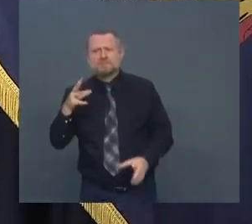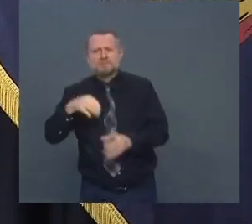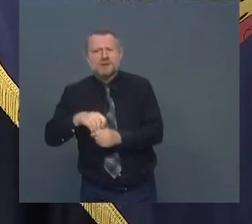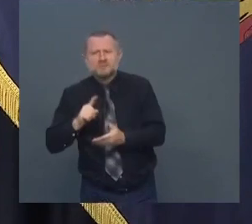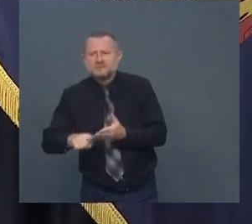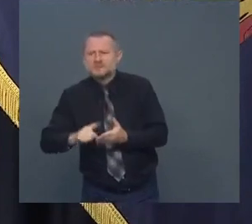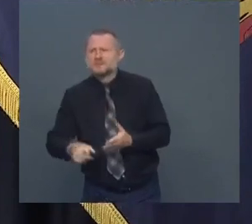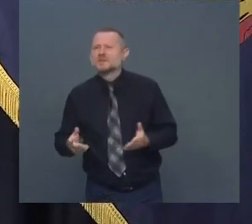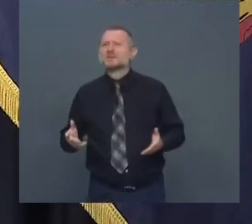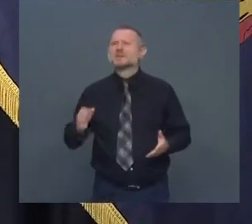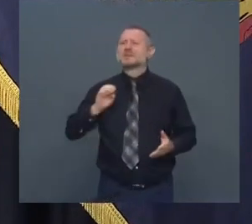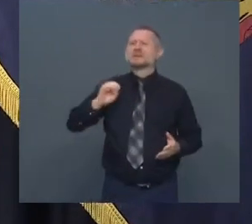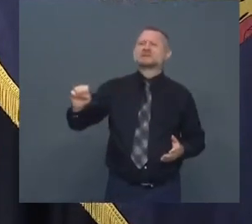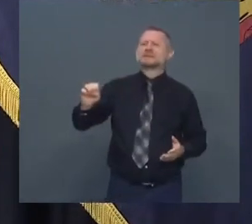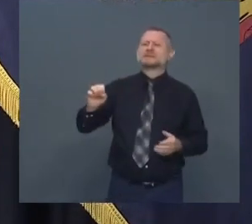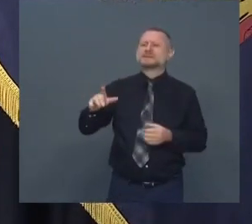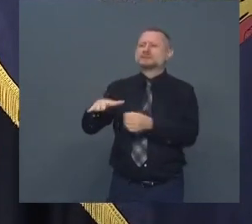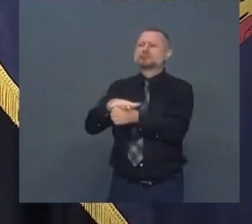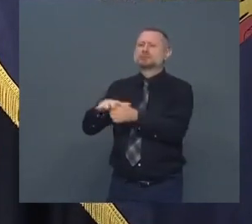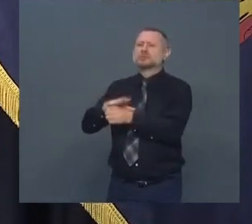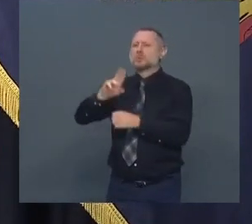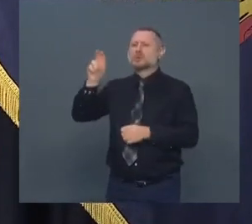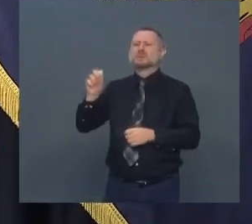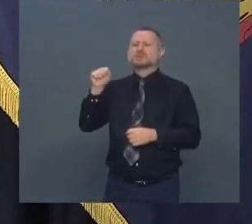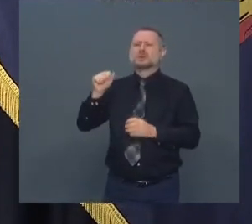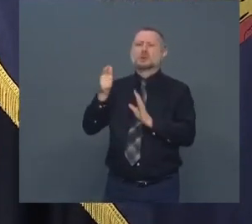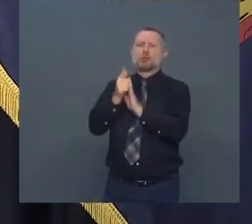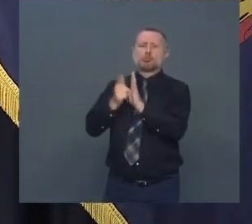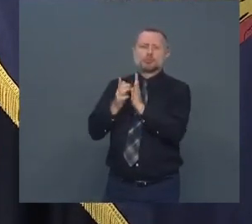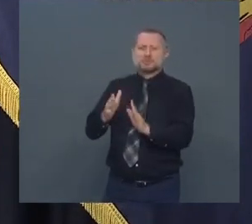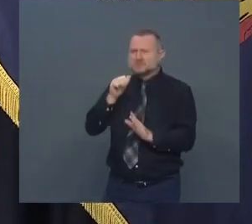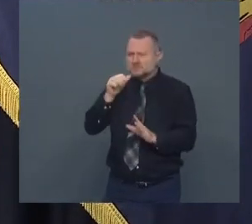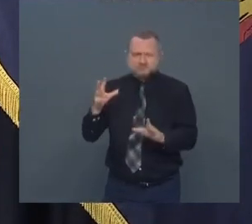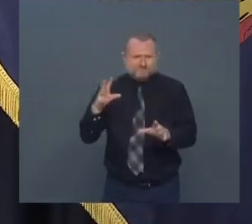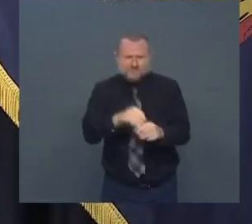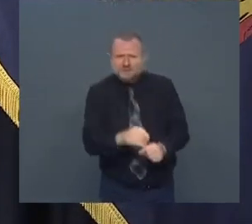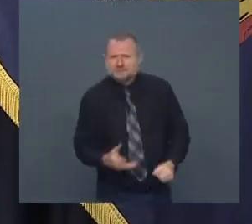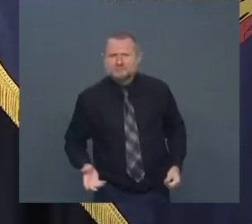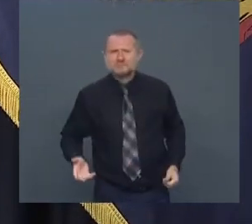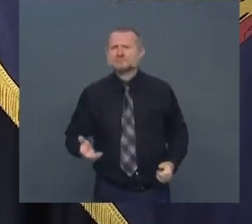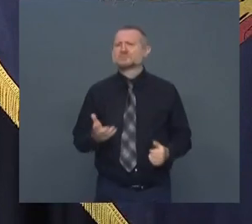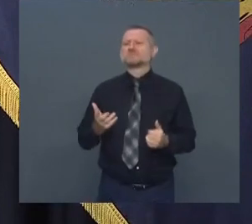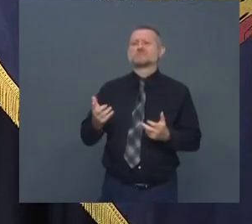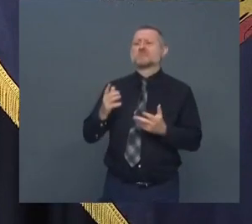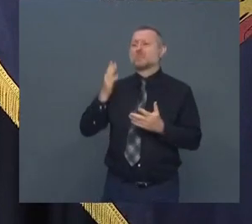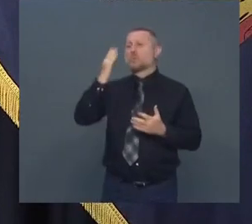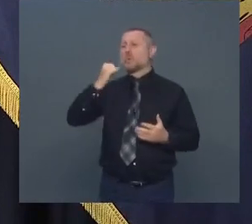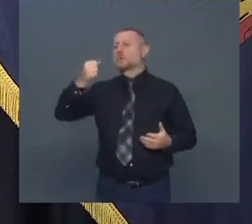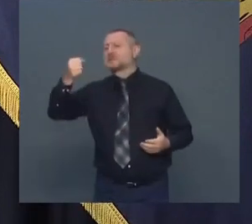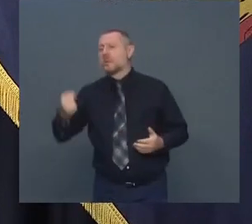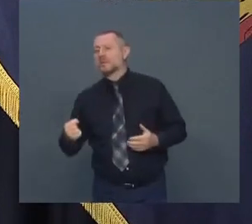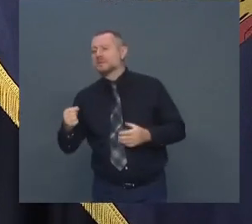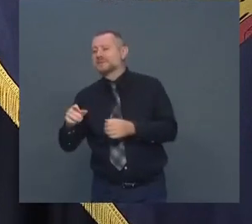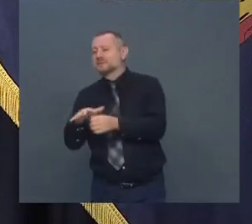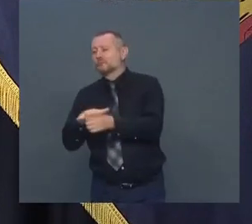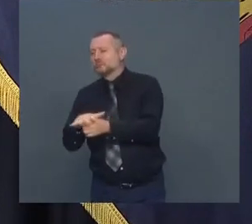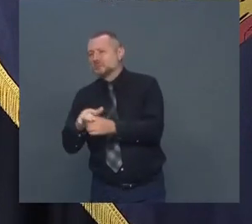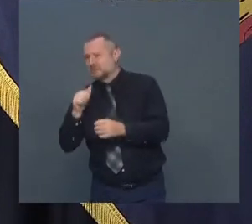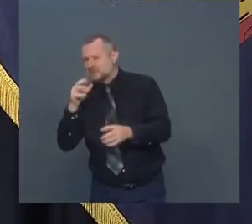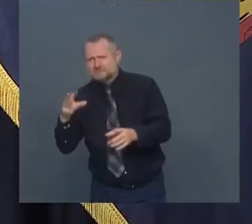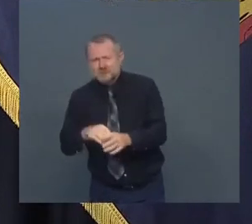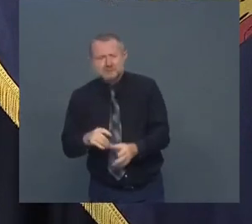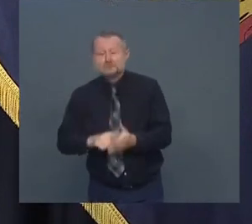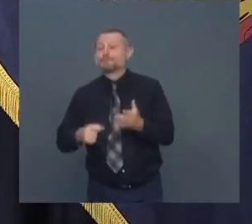attorney is not investigating. I don't know why the Southern District U.S. attorney is not investigating. Those are